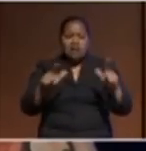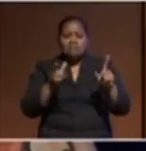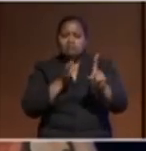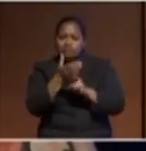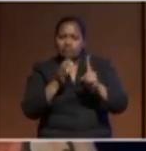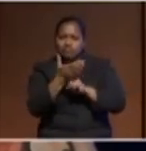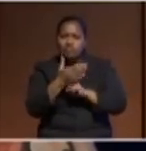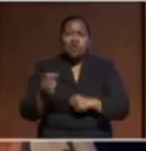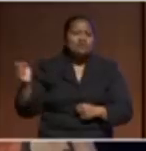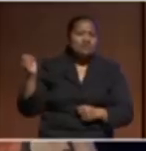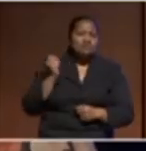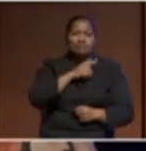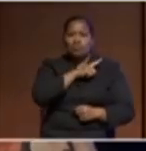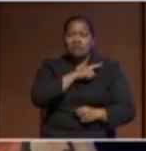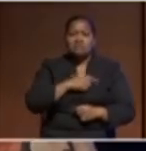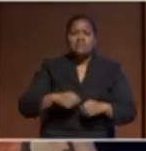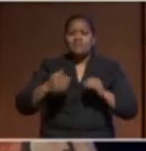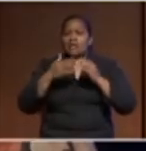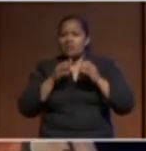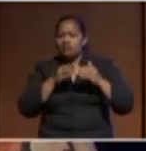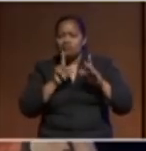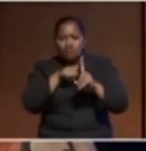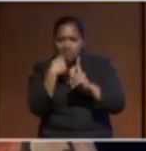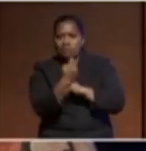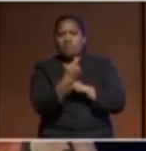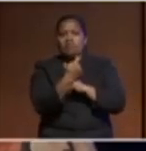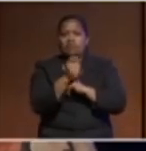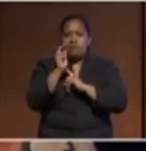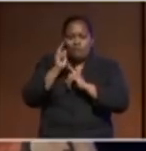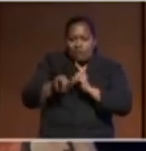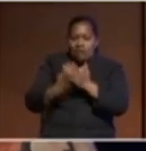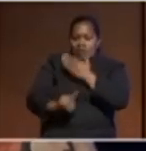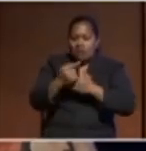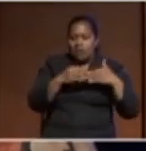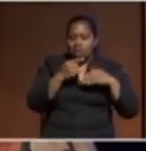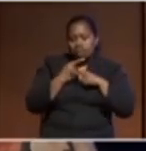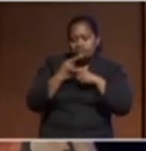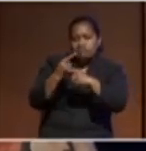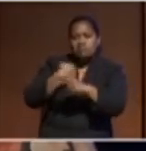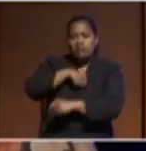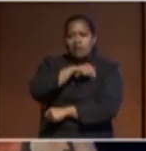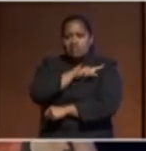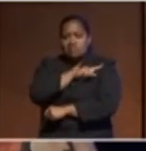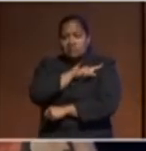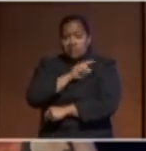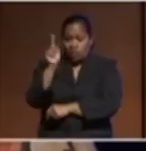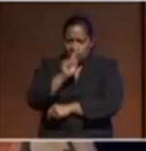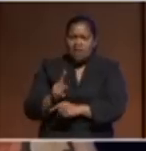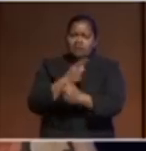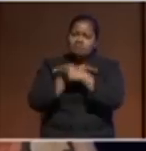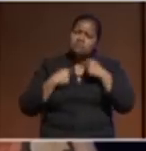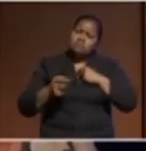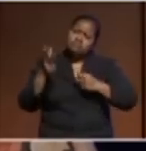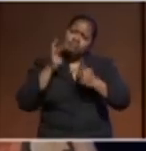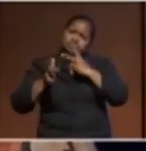spirituality the language of tradition which is what guides us and today we have heard in the reflections